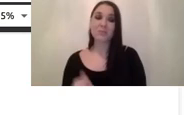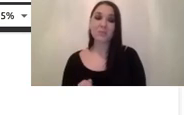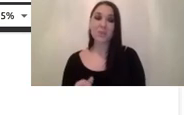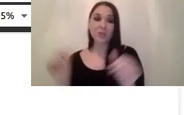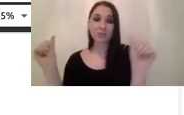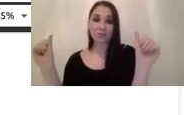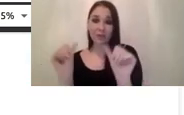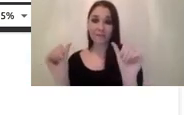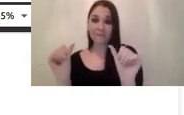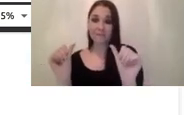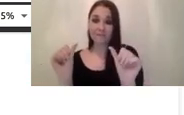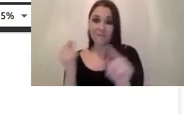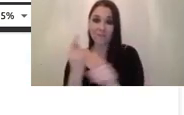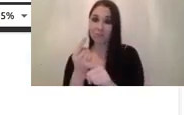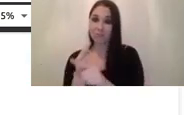just um